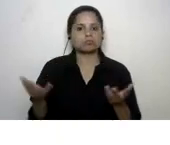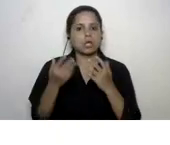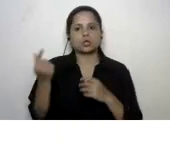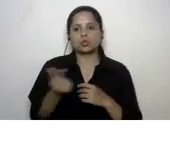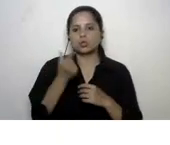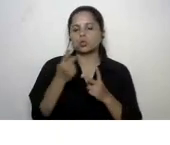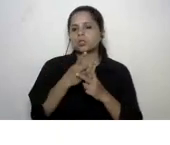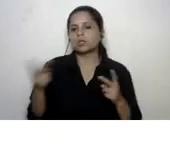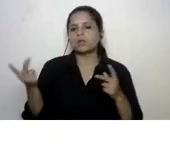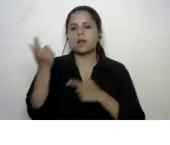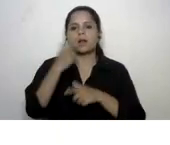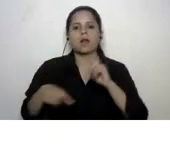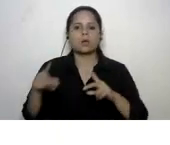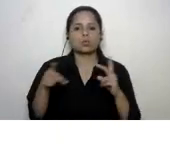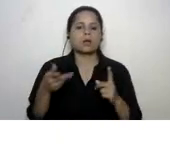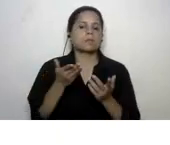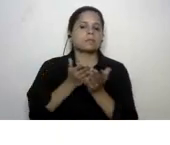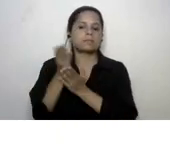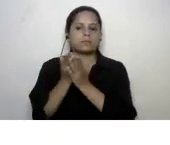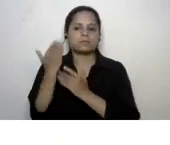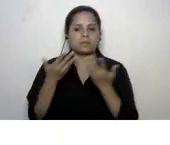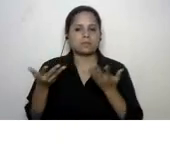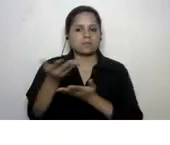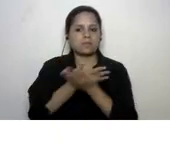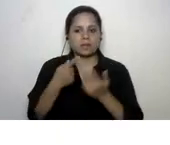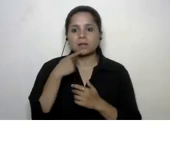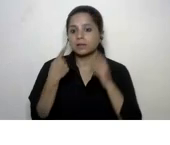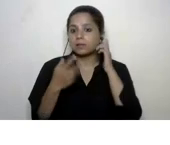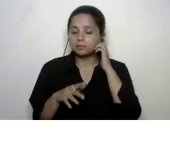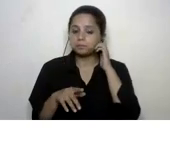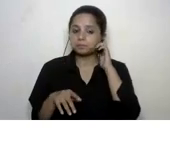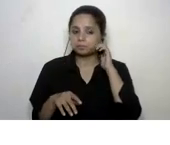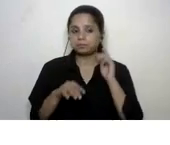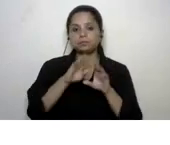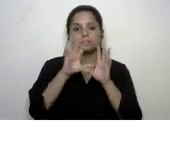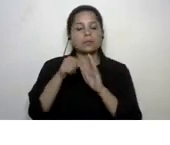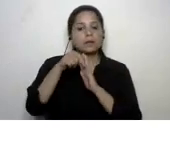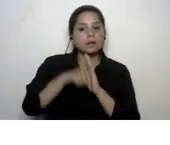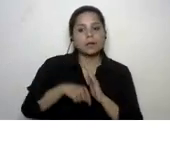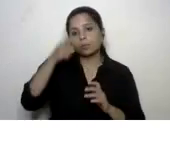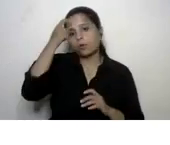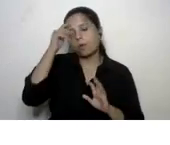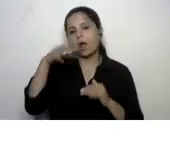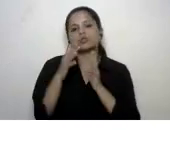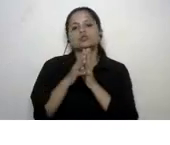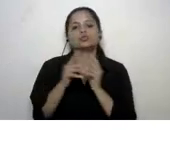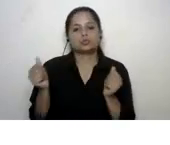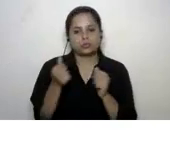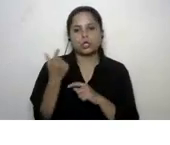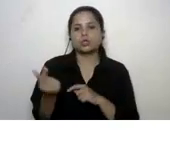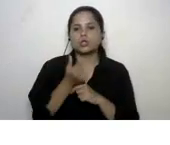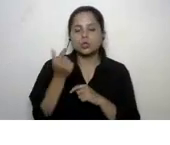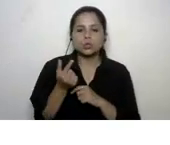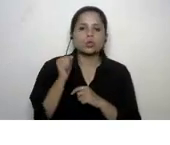multilingual approaches uh like we discussed earlier many you know all these deeper problems can be dealt with by using the native